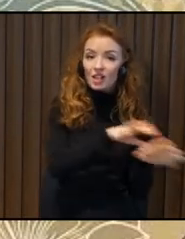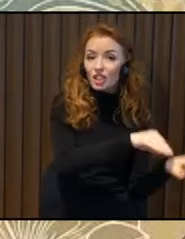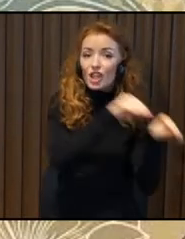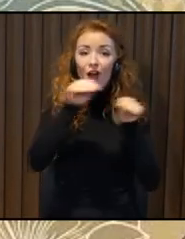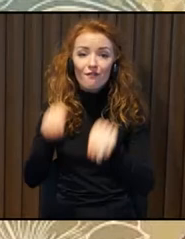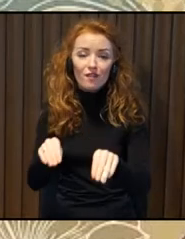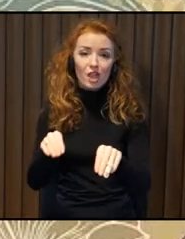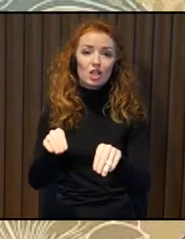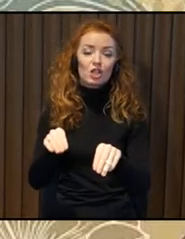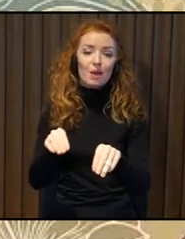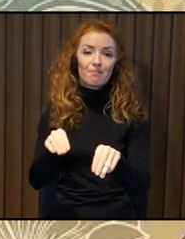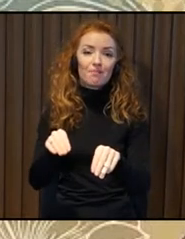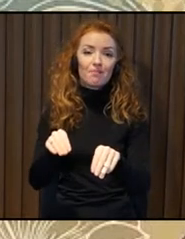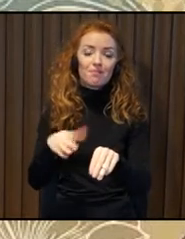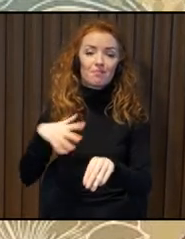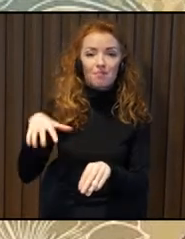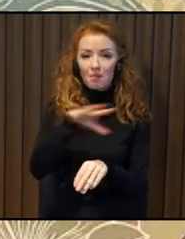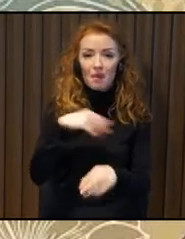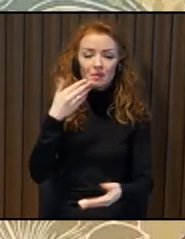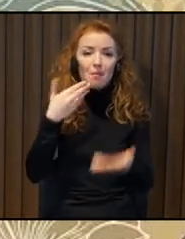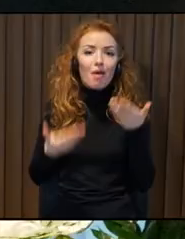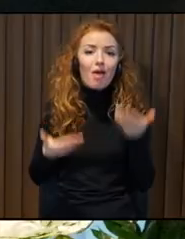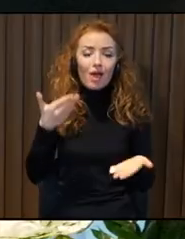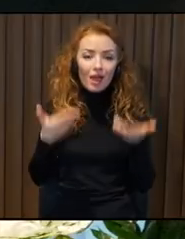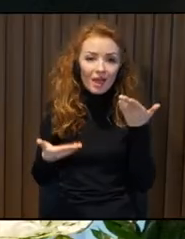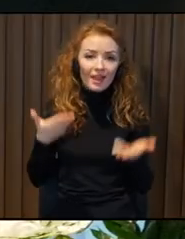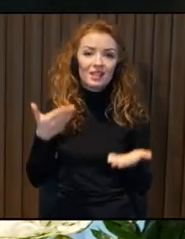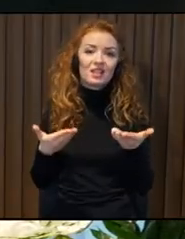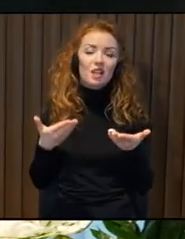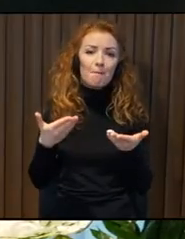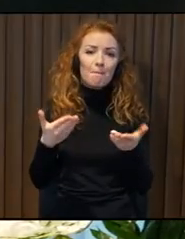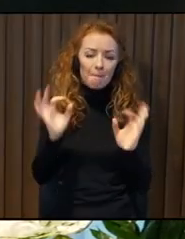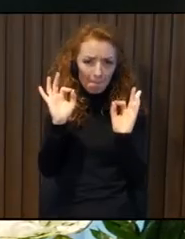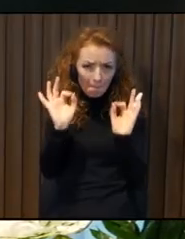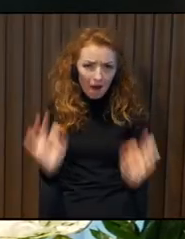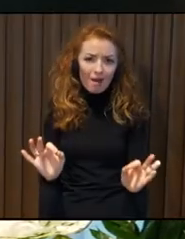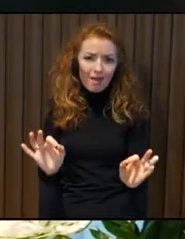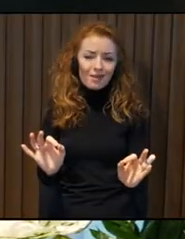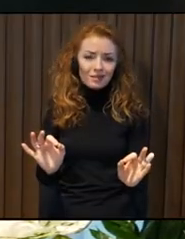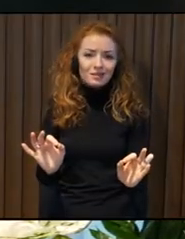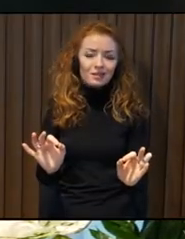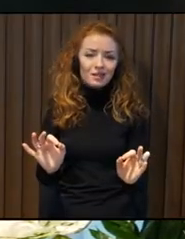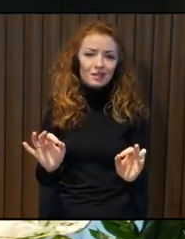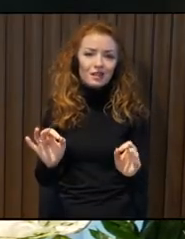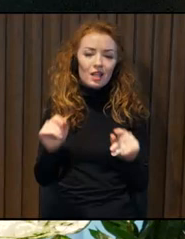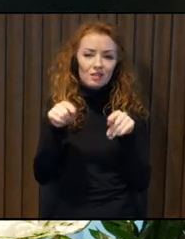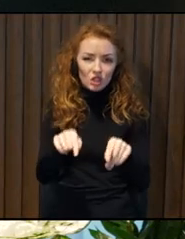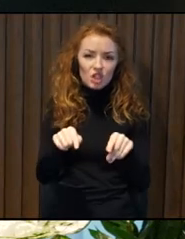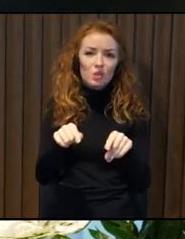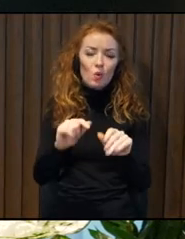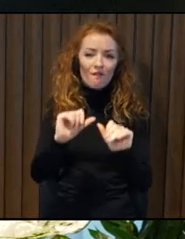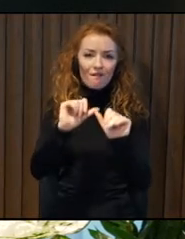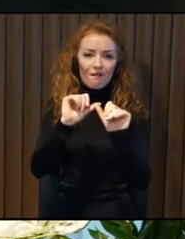put the ramp and whatever you try to do. If there is a full support always, or it also